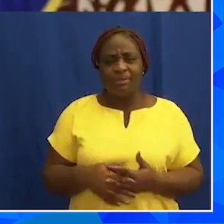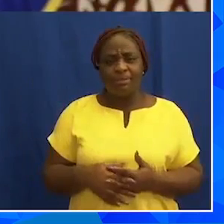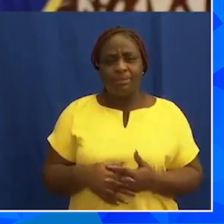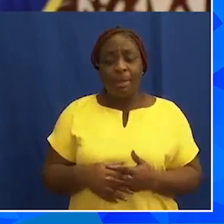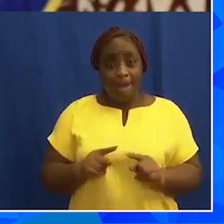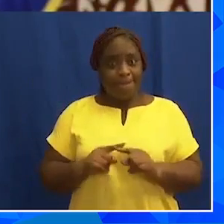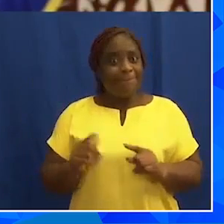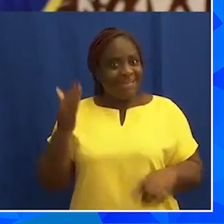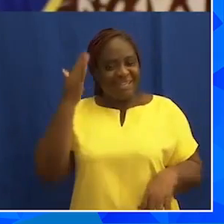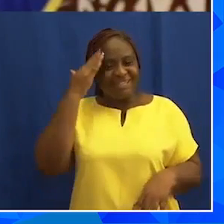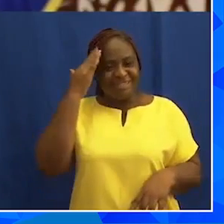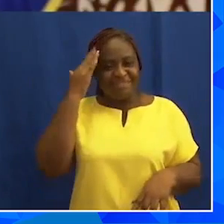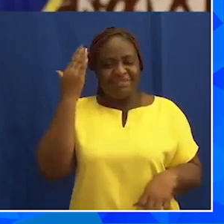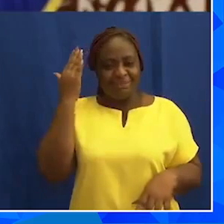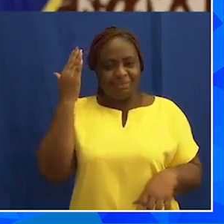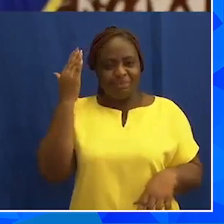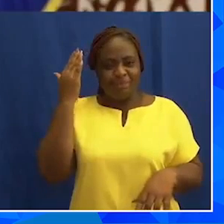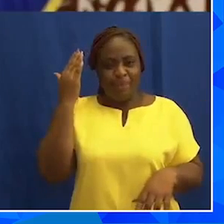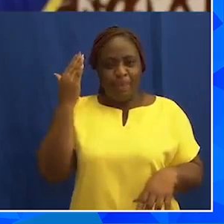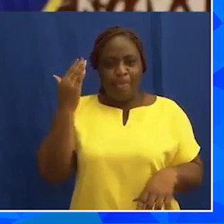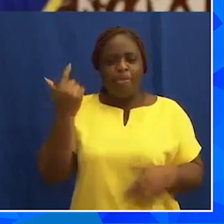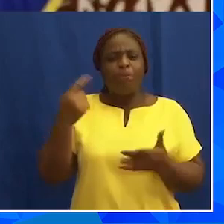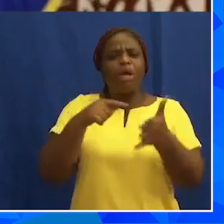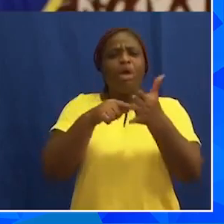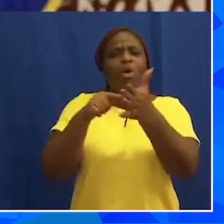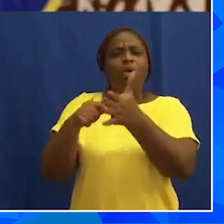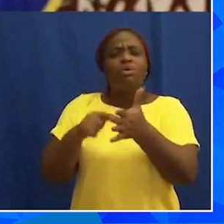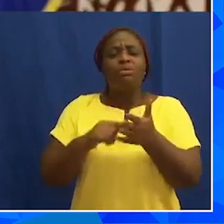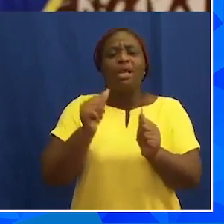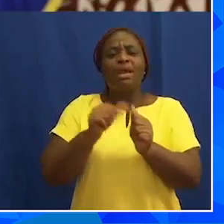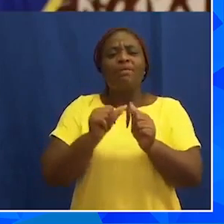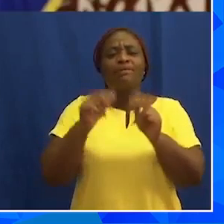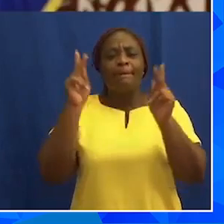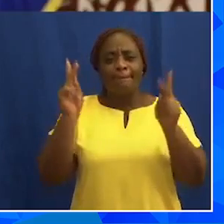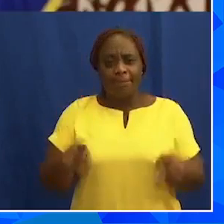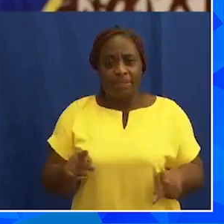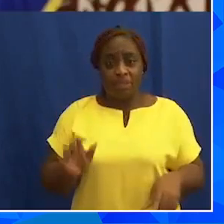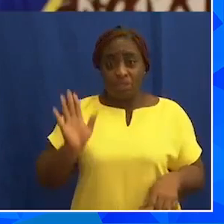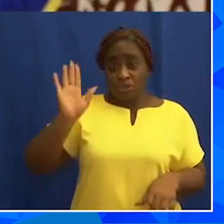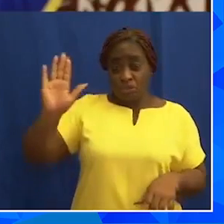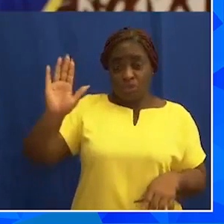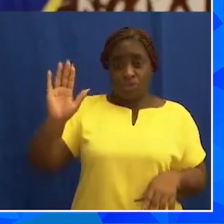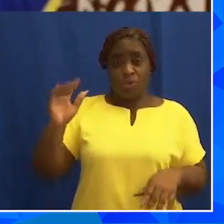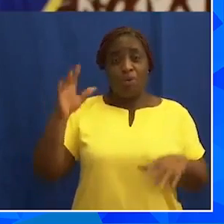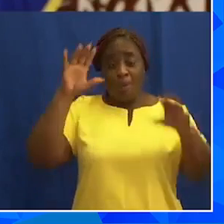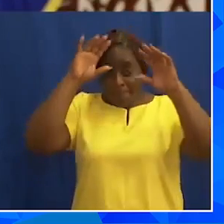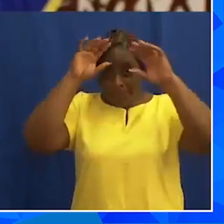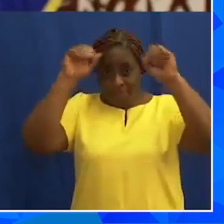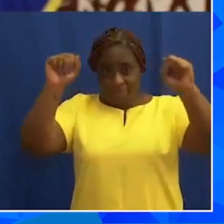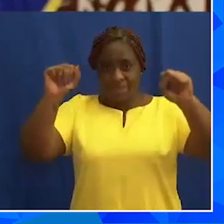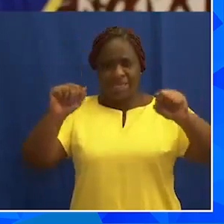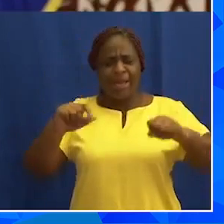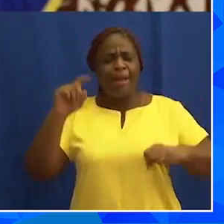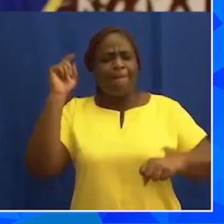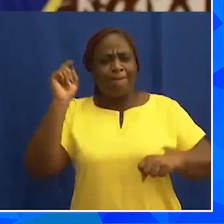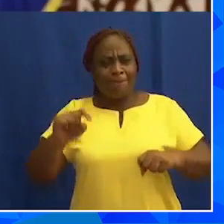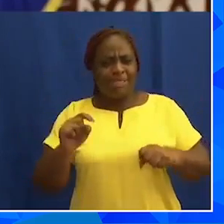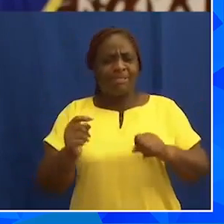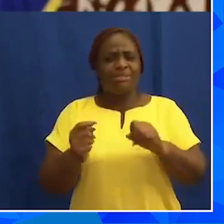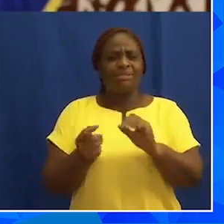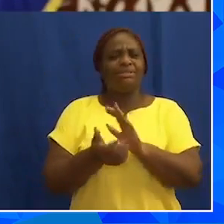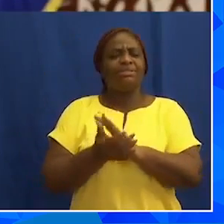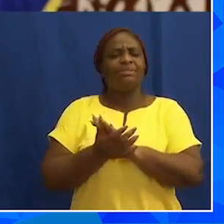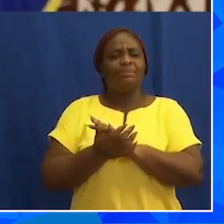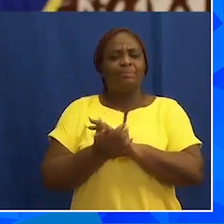But I knew that I owed it to all of us that as your president, I had to hold my nerve,